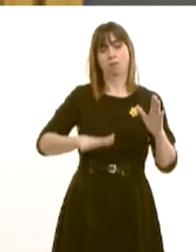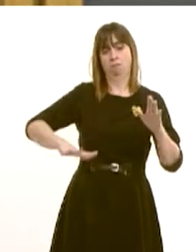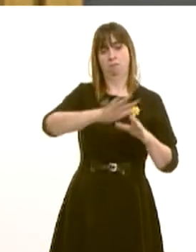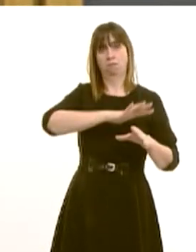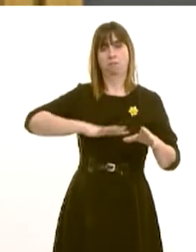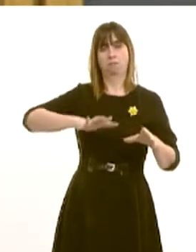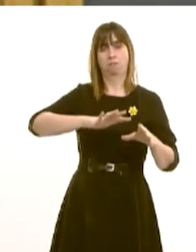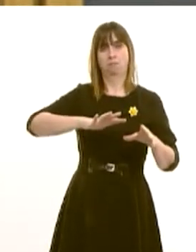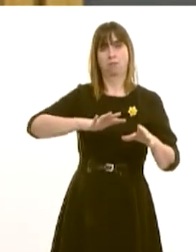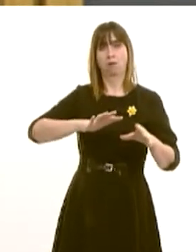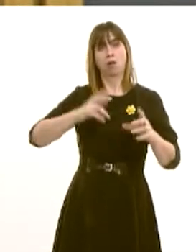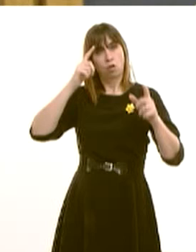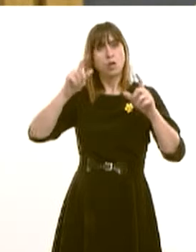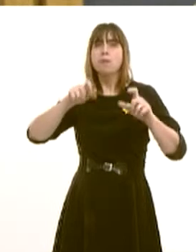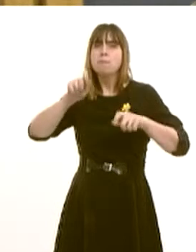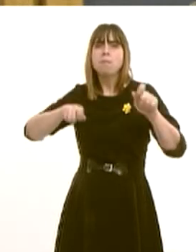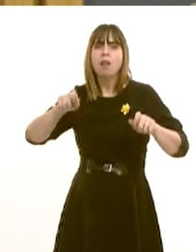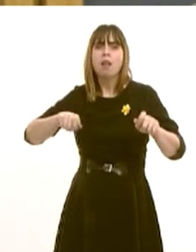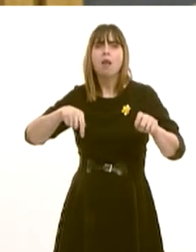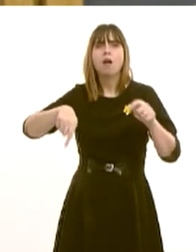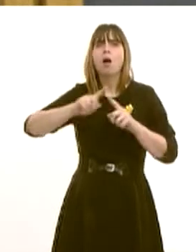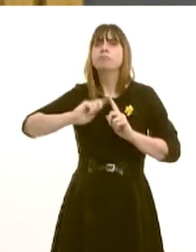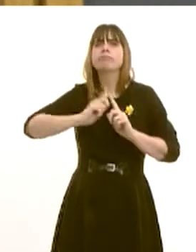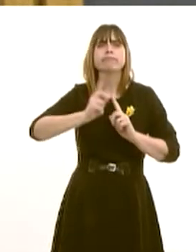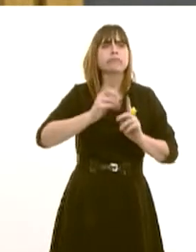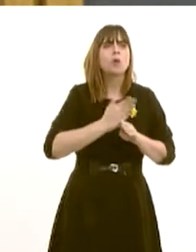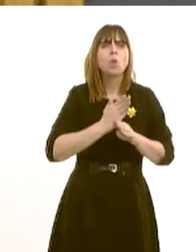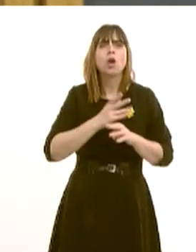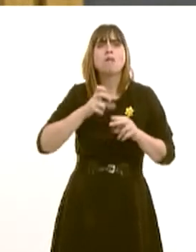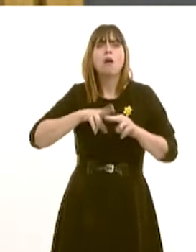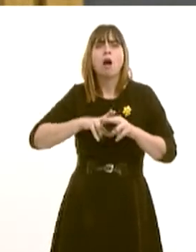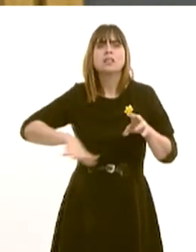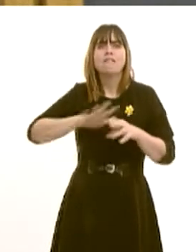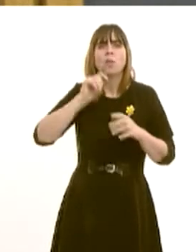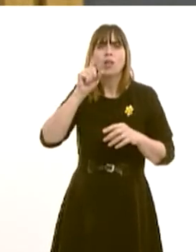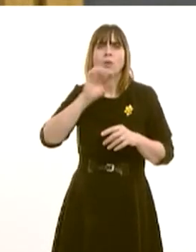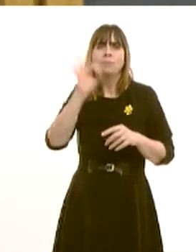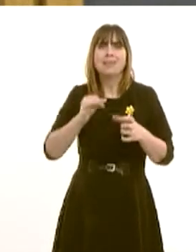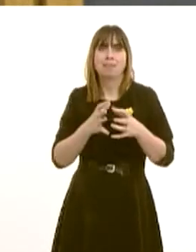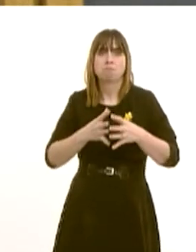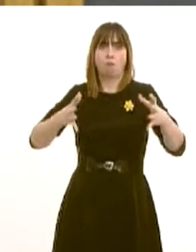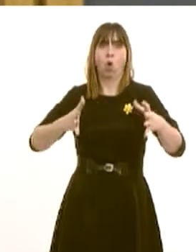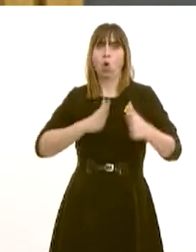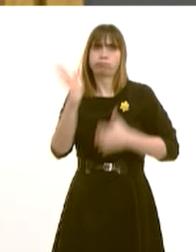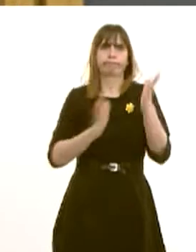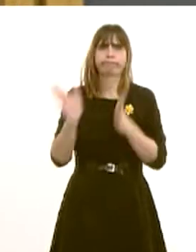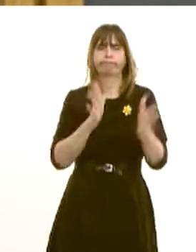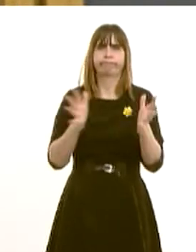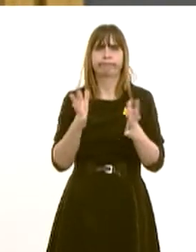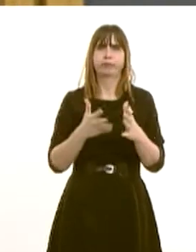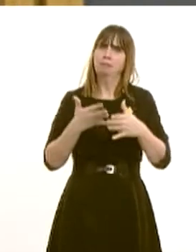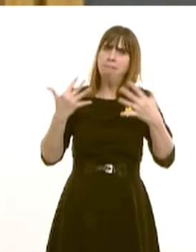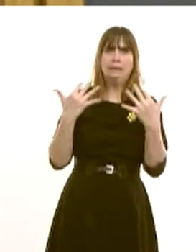in the number of residents commuting to work in the Cardiff region – capital region – in the next 25